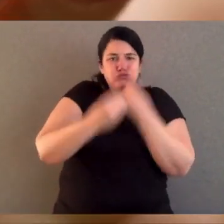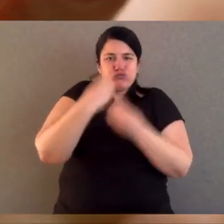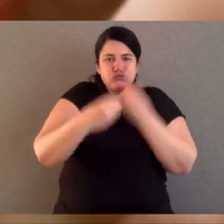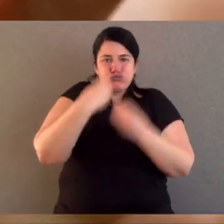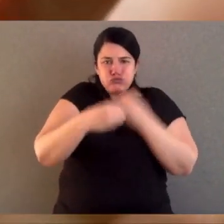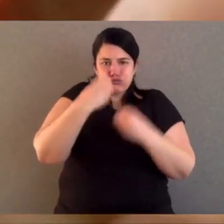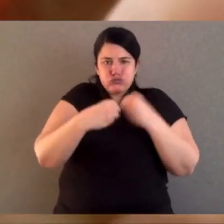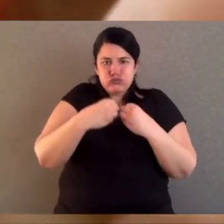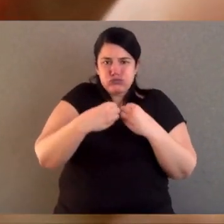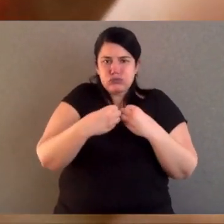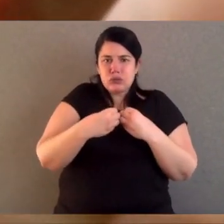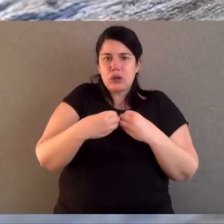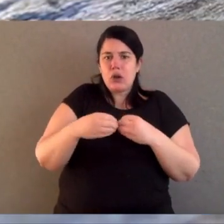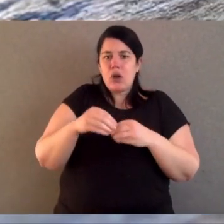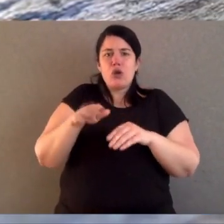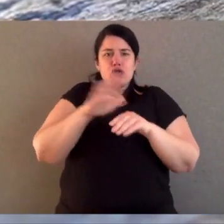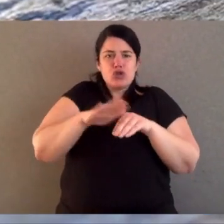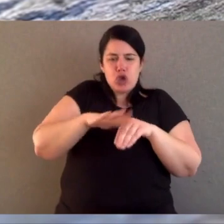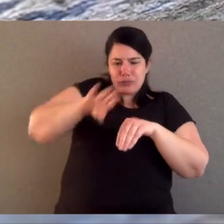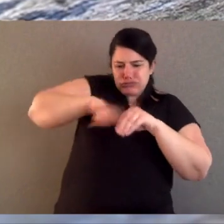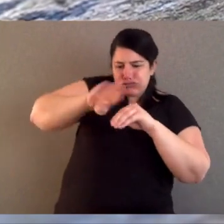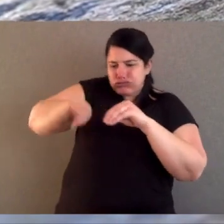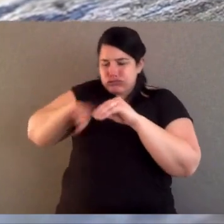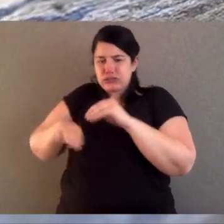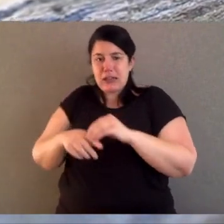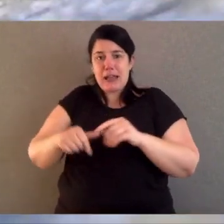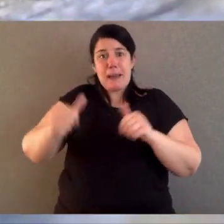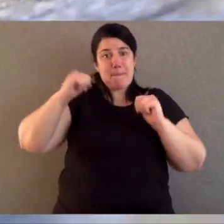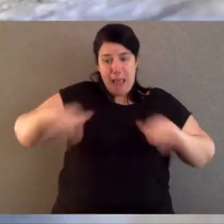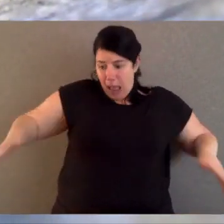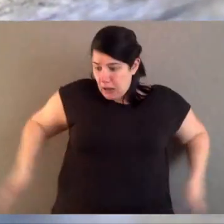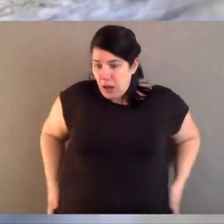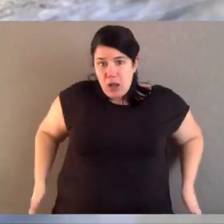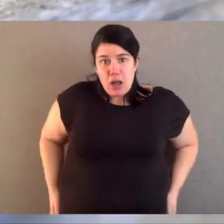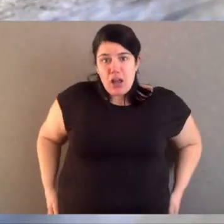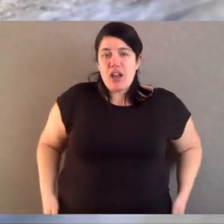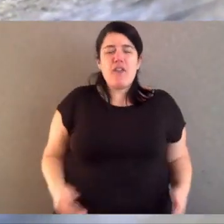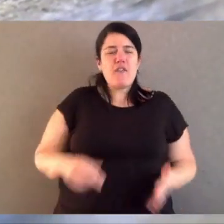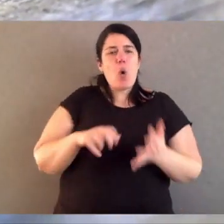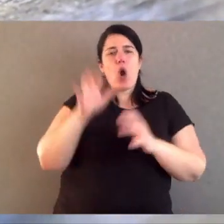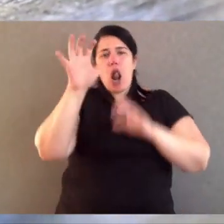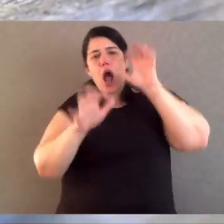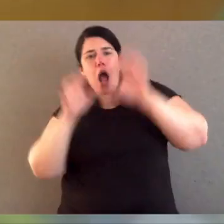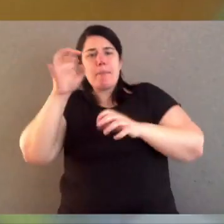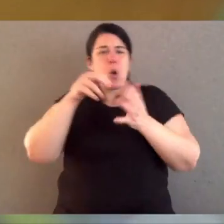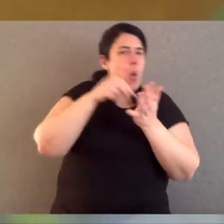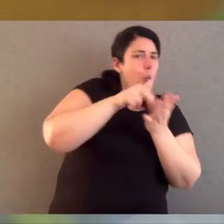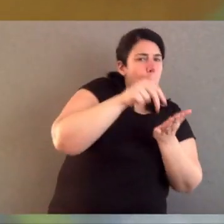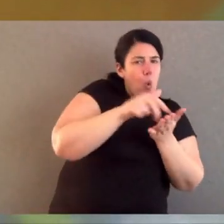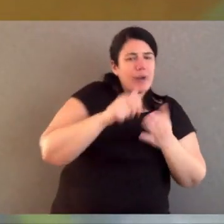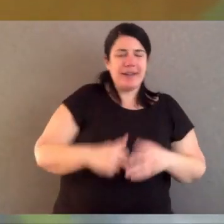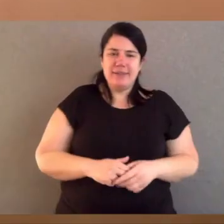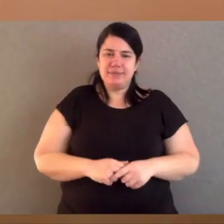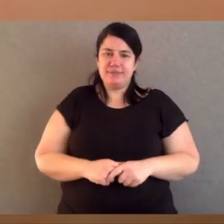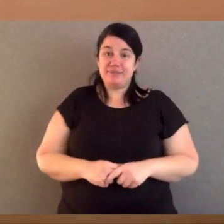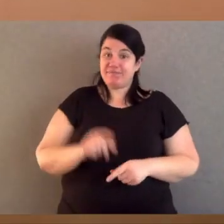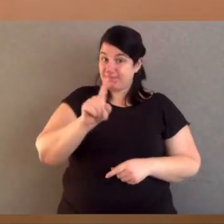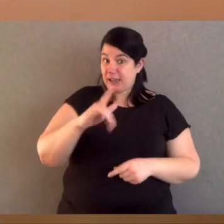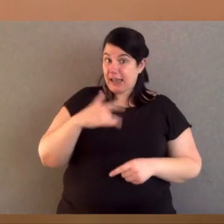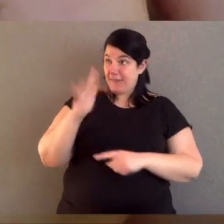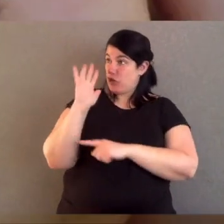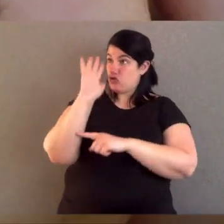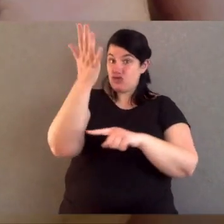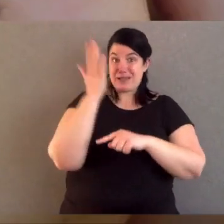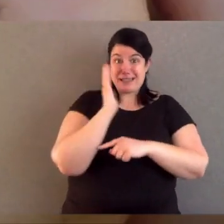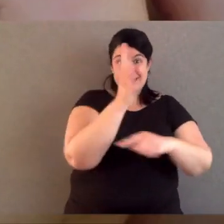great for gripping onto their food, moving bits of dirt or bark off it. Their back feet are just used for walking and climbing. Now, something that's